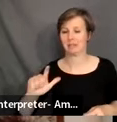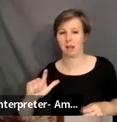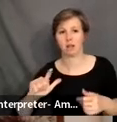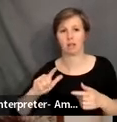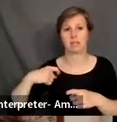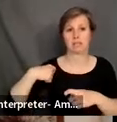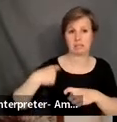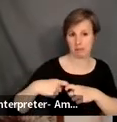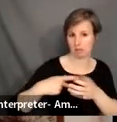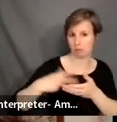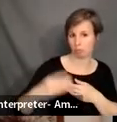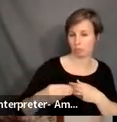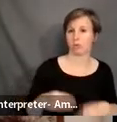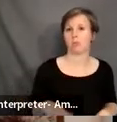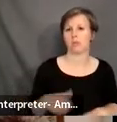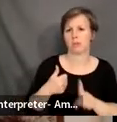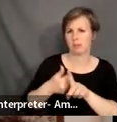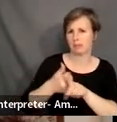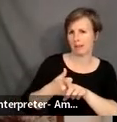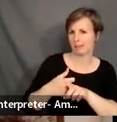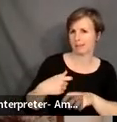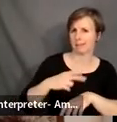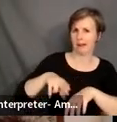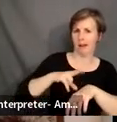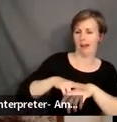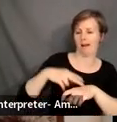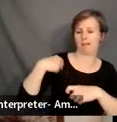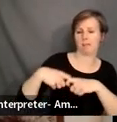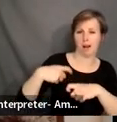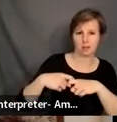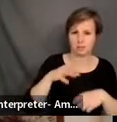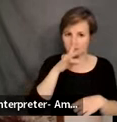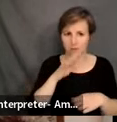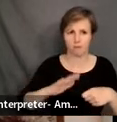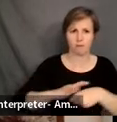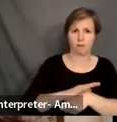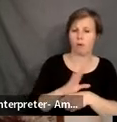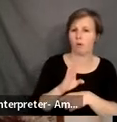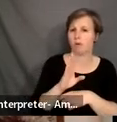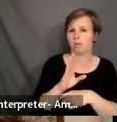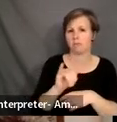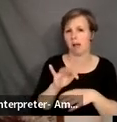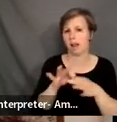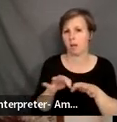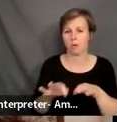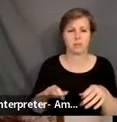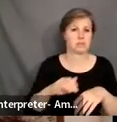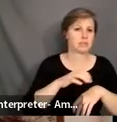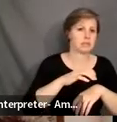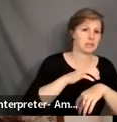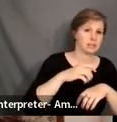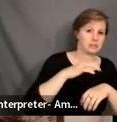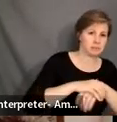and Spanish programs. She is a Spanish native speaker, fully bilingual in English, who loves learning languages.